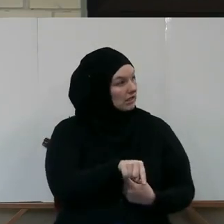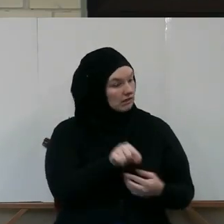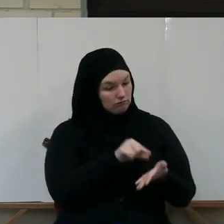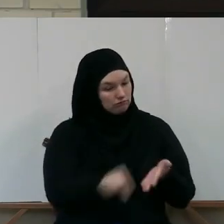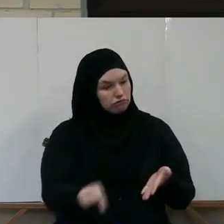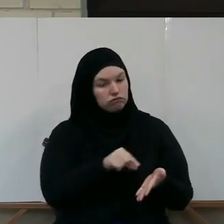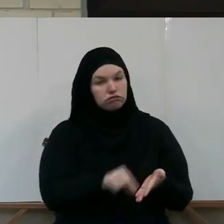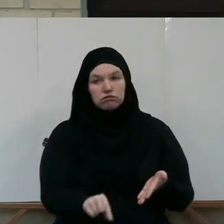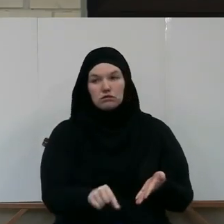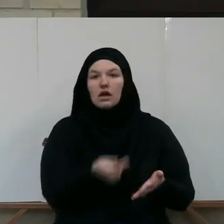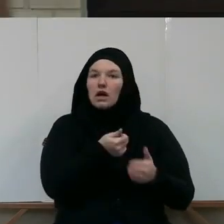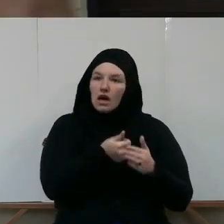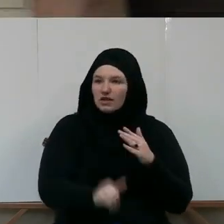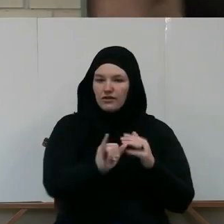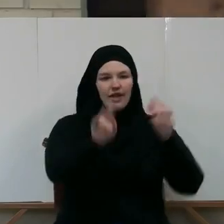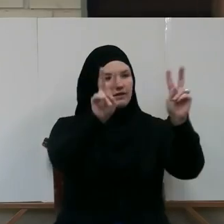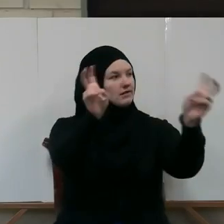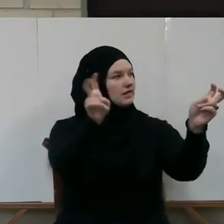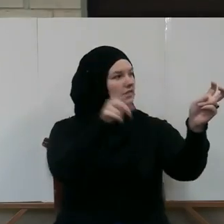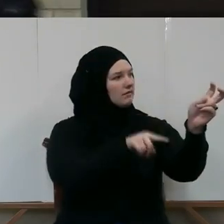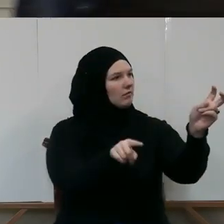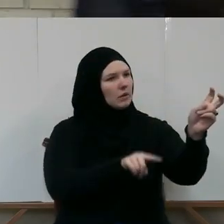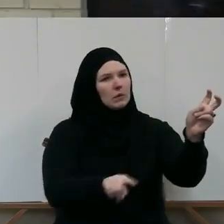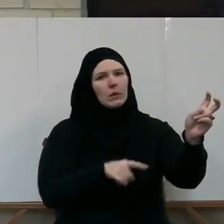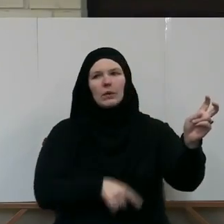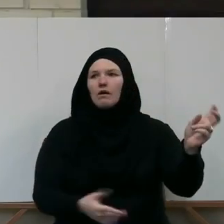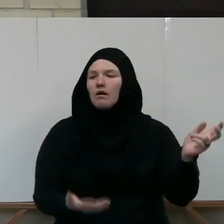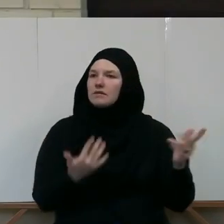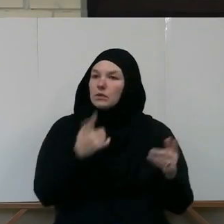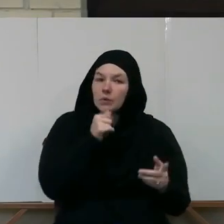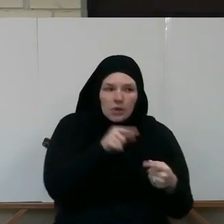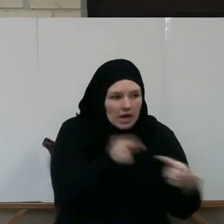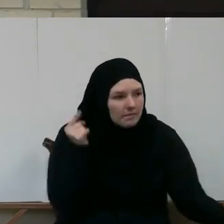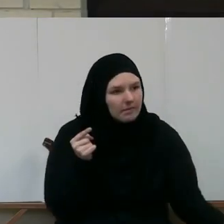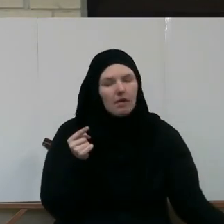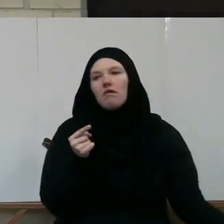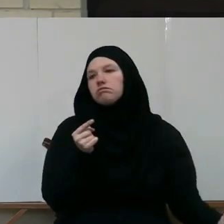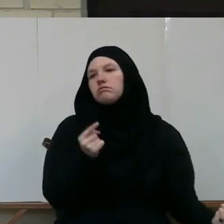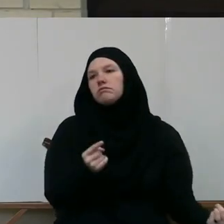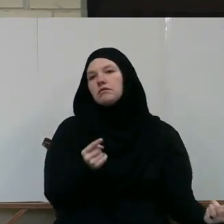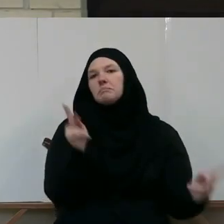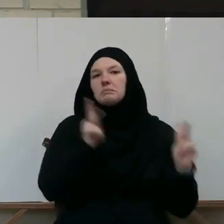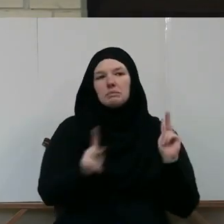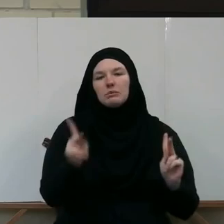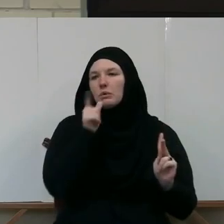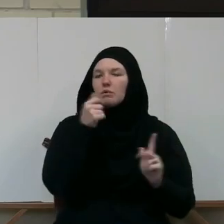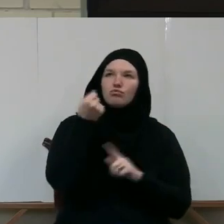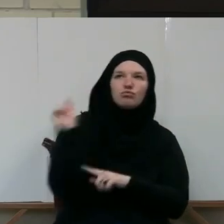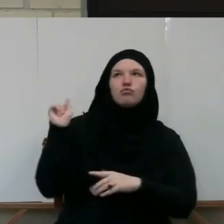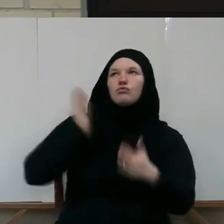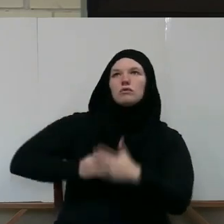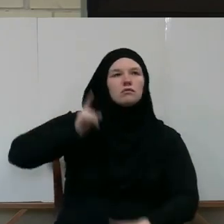under that theme are so extensive in the Quran that it leaves no room